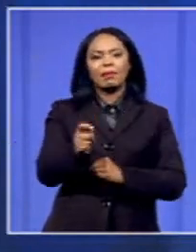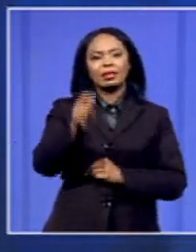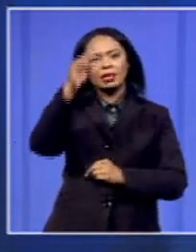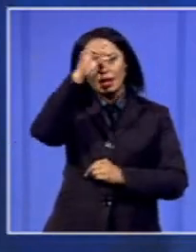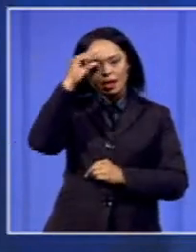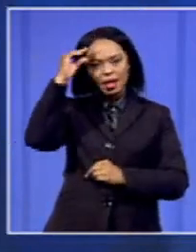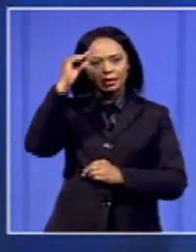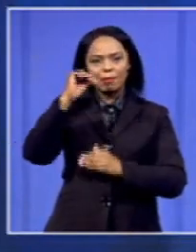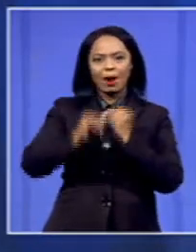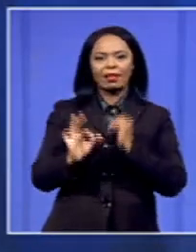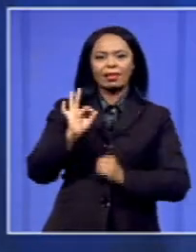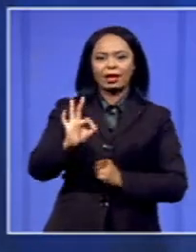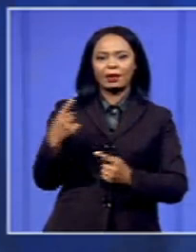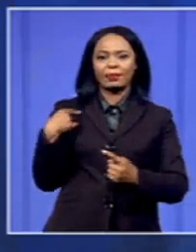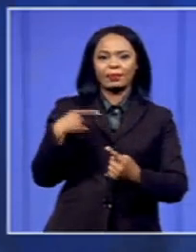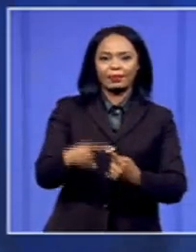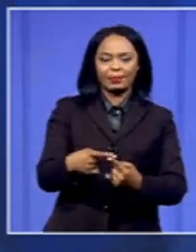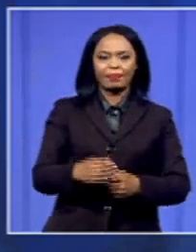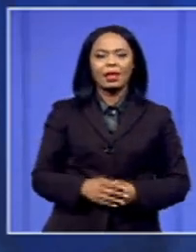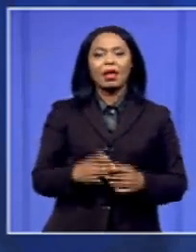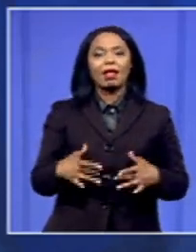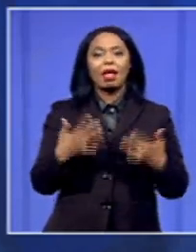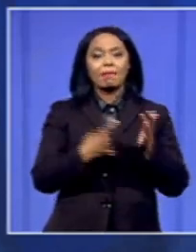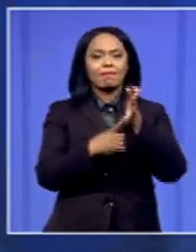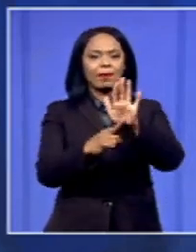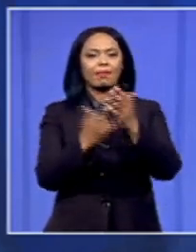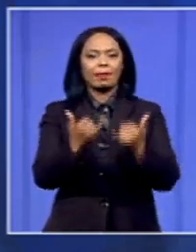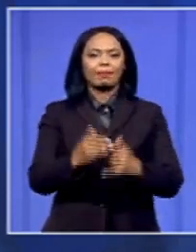three months. Let's take you live to that media briefing now.